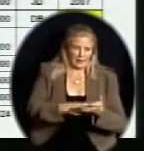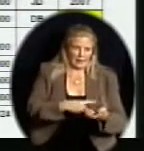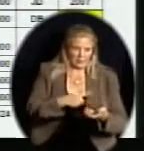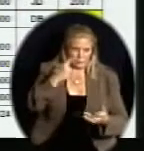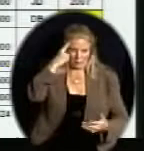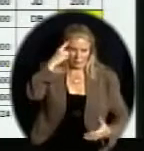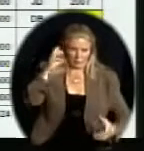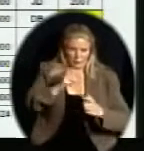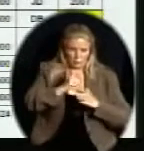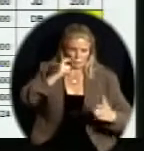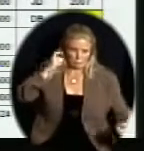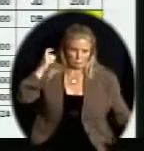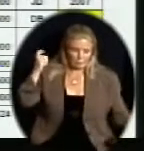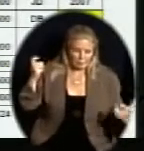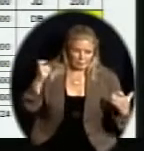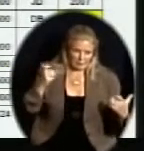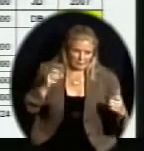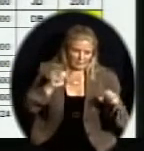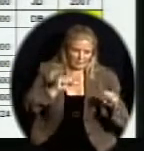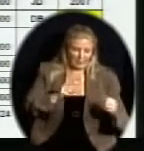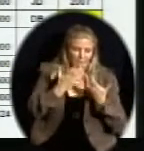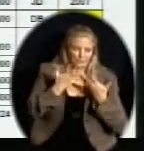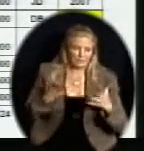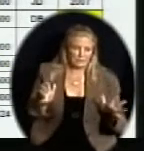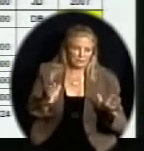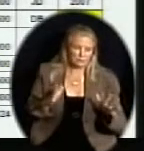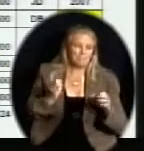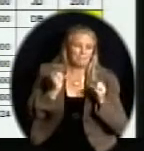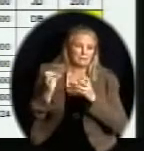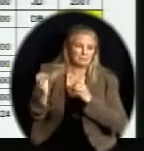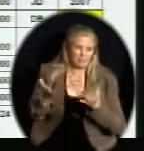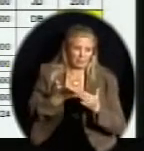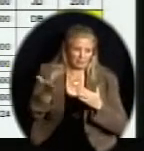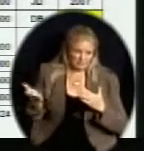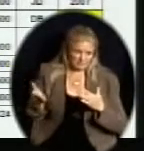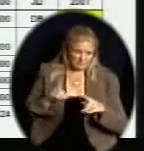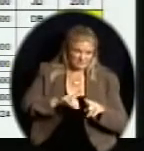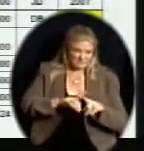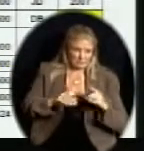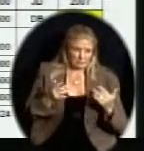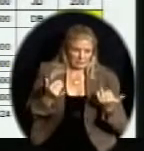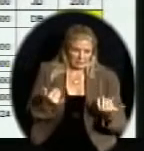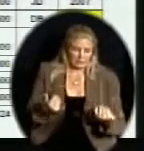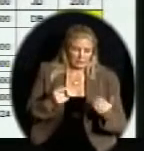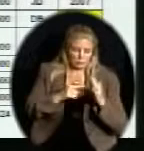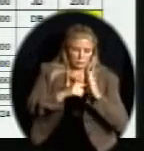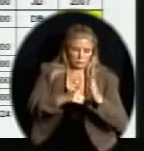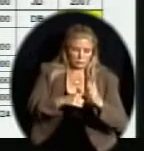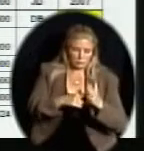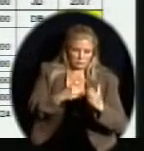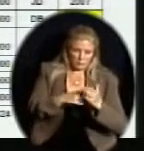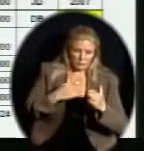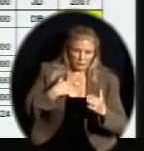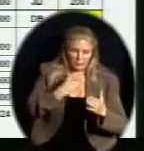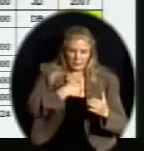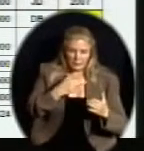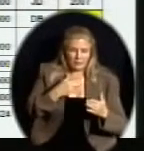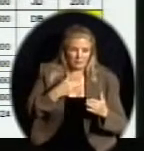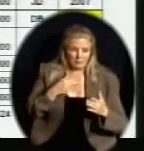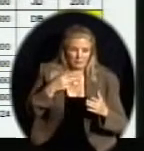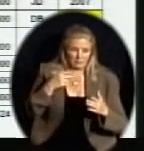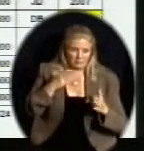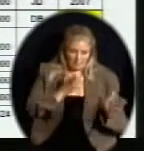And some of the projects slow us down, so we've got to sort of rearrange some of them. But this shows you what we intended to do this year, what we'll get done this year,